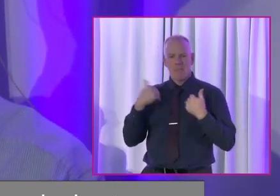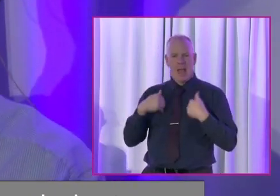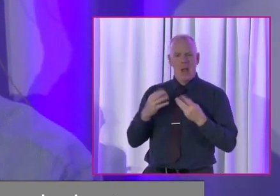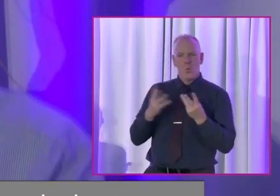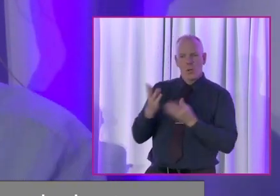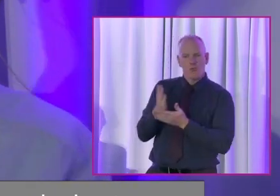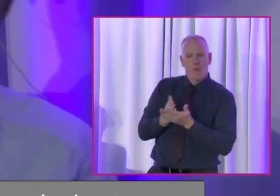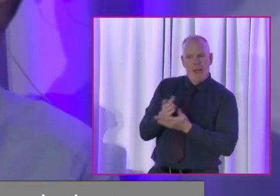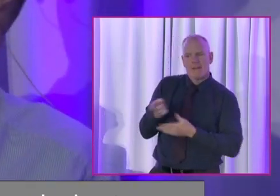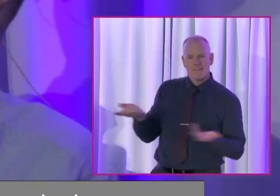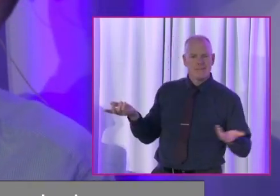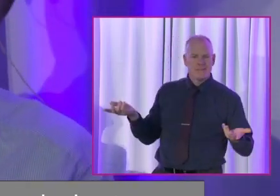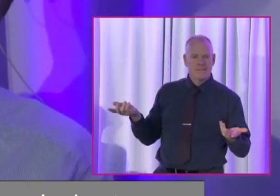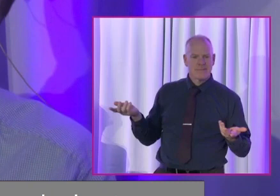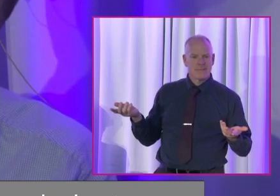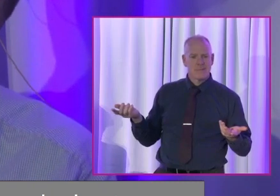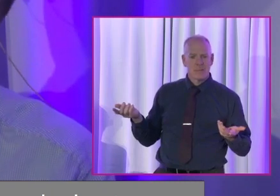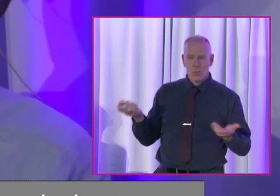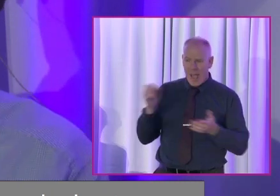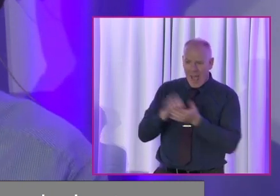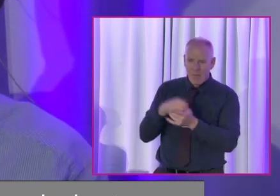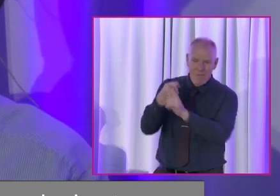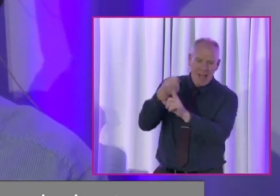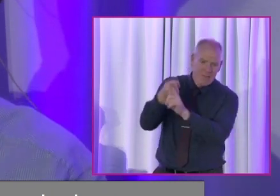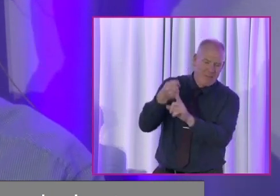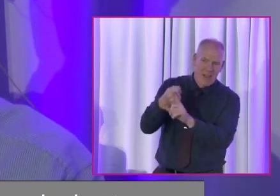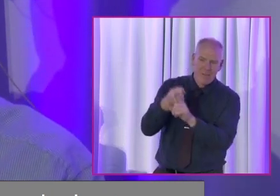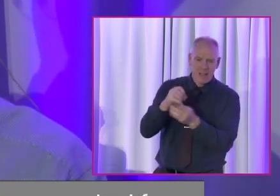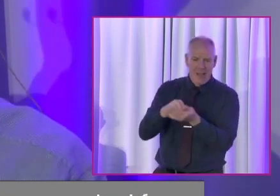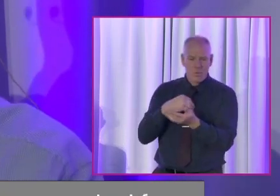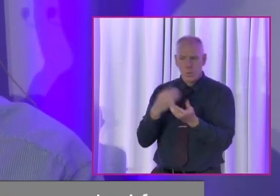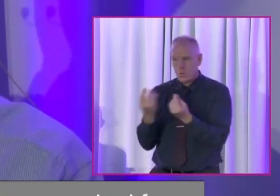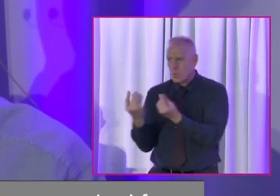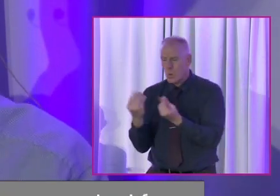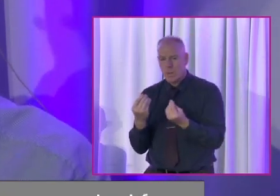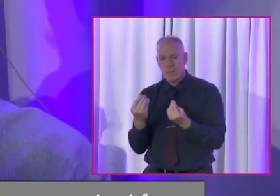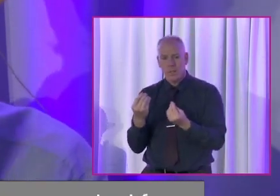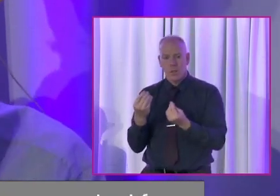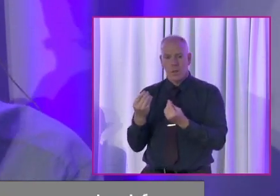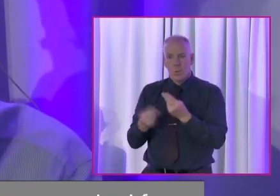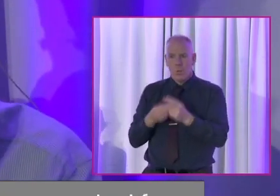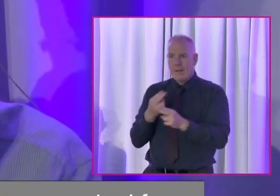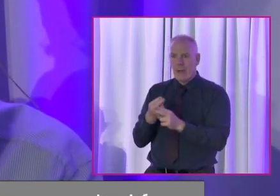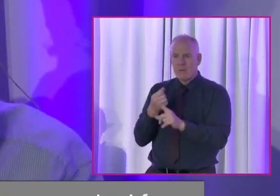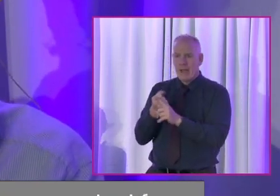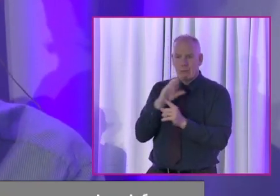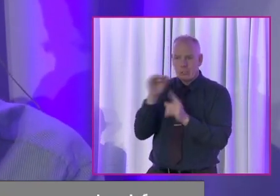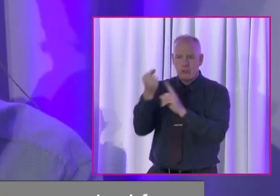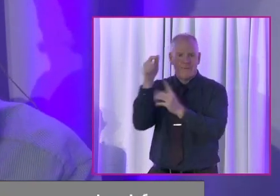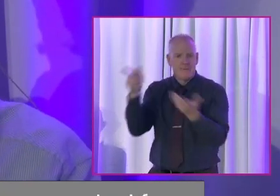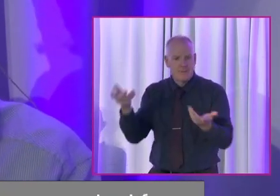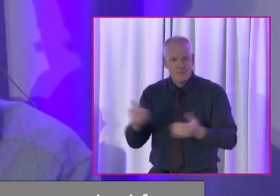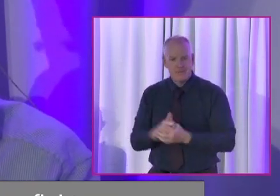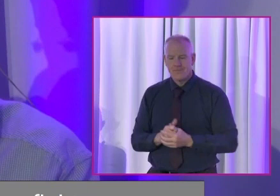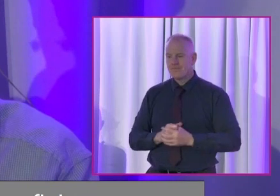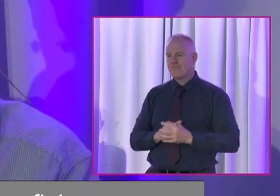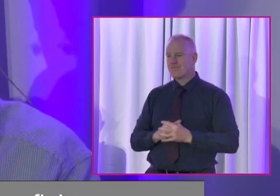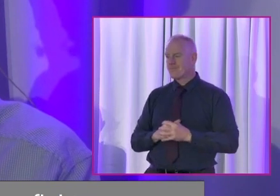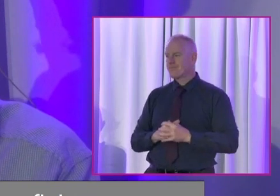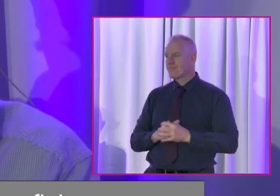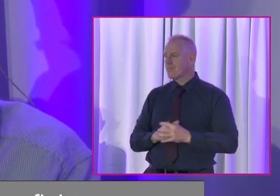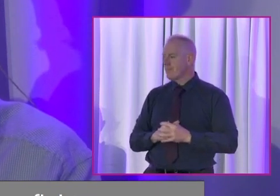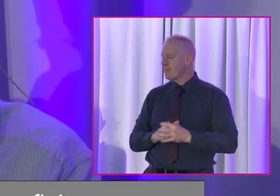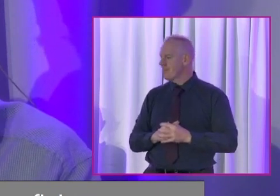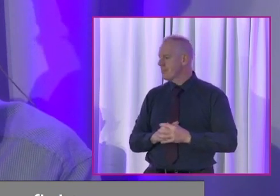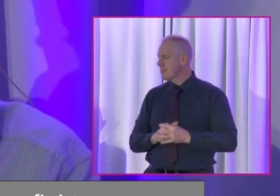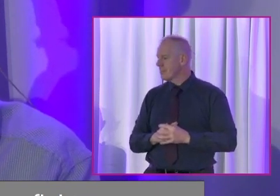you know, you grow up and you have to, you have to fight because that's what you do. You either fight or you don't fight. And I think that when